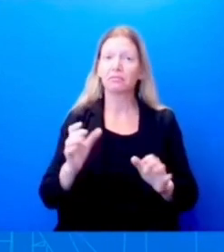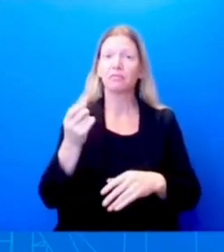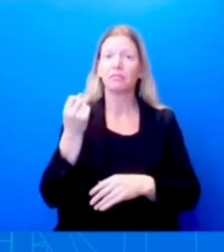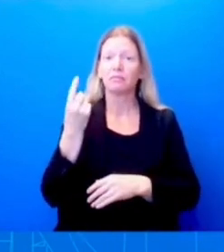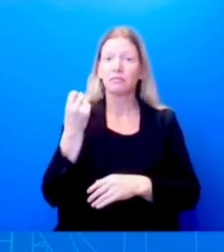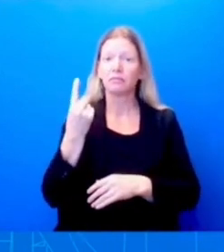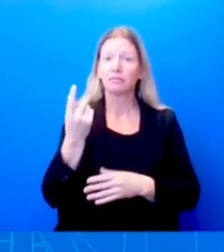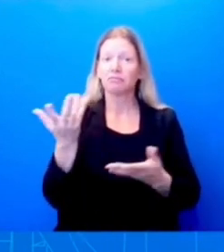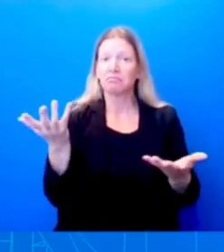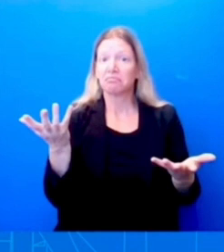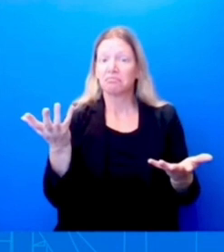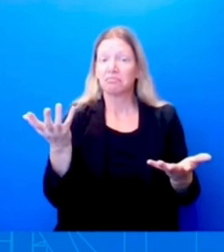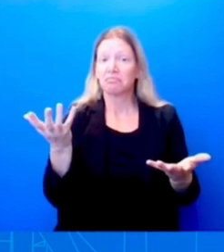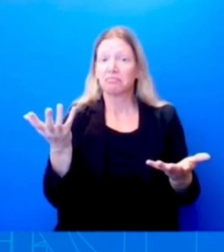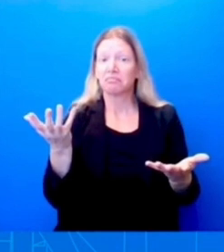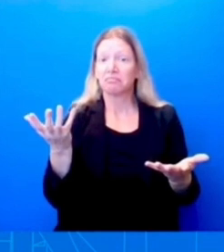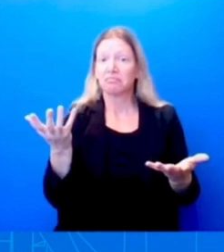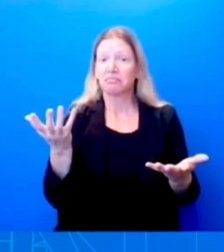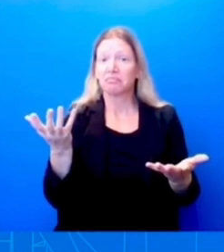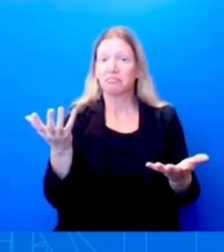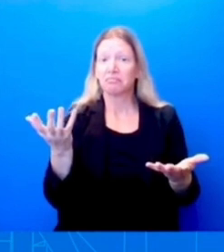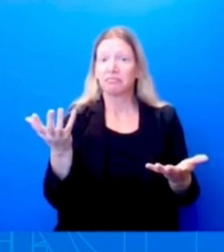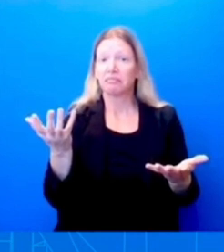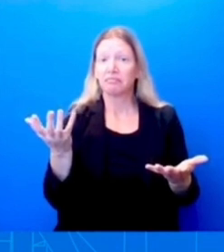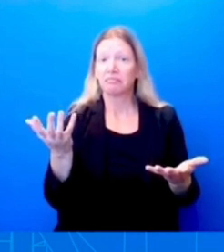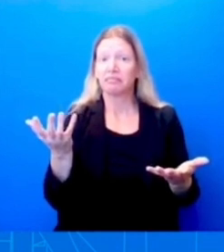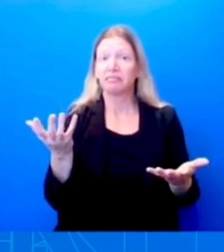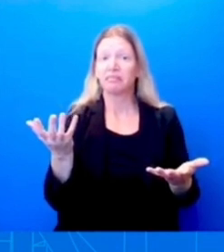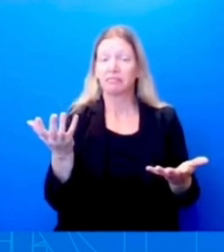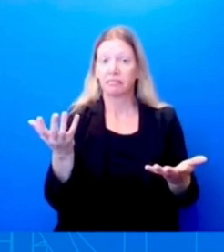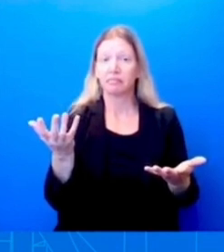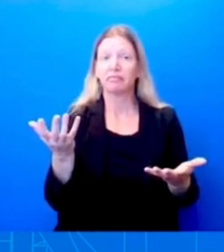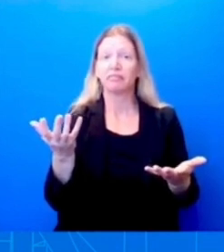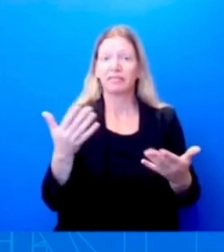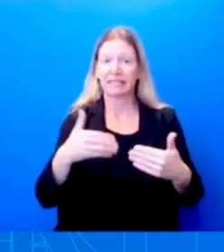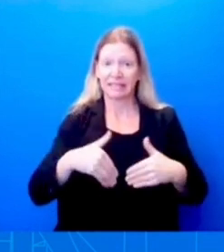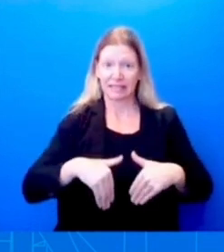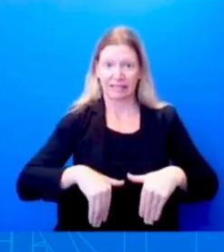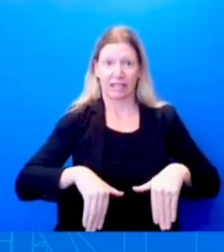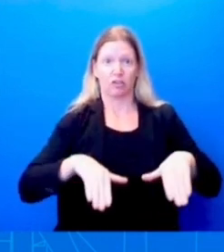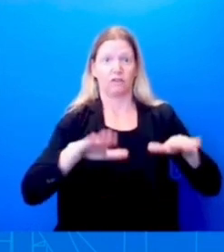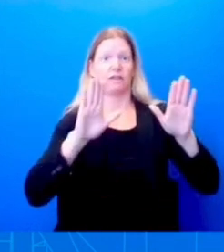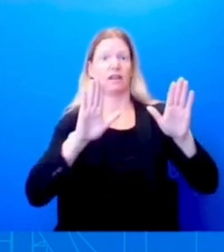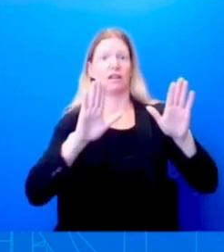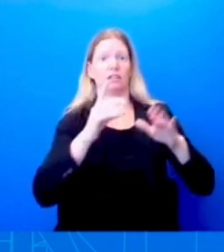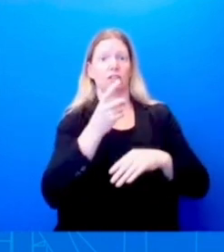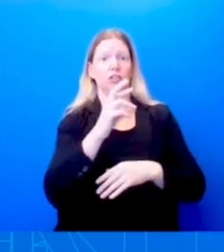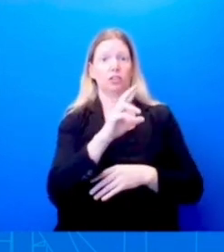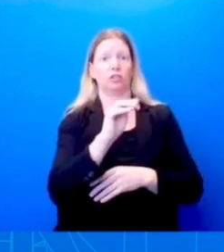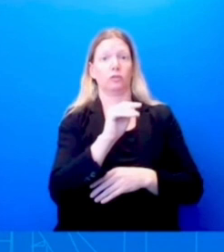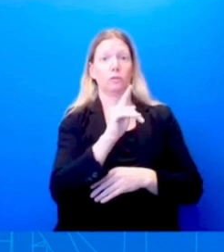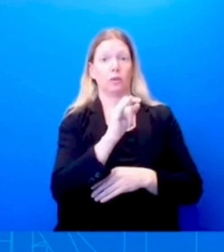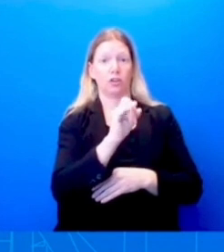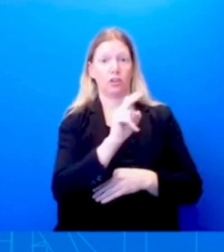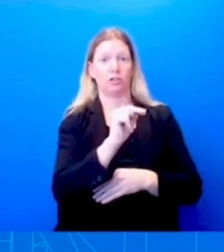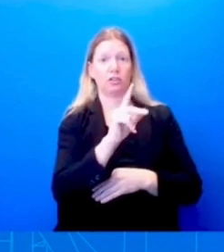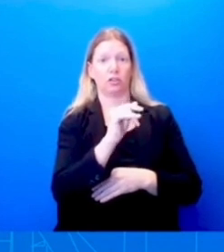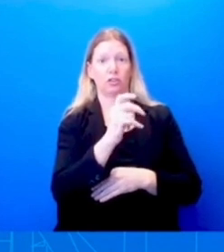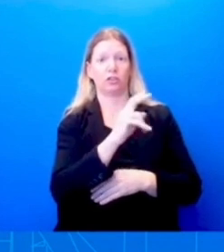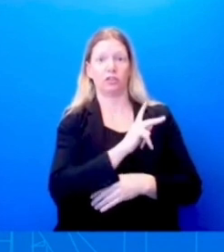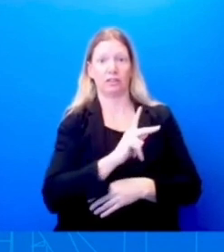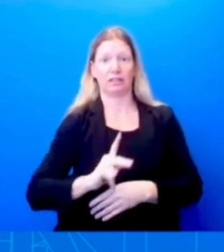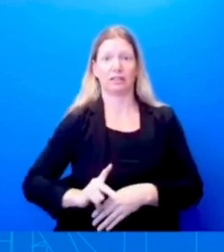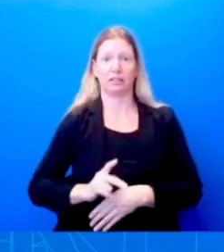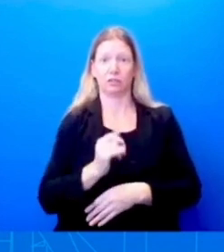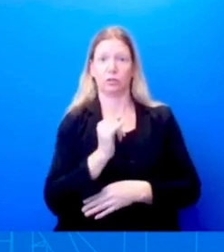the sacrifices made by Dr. Martin Luther King Jr., and not just